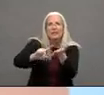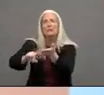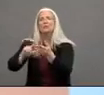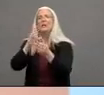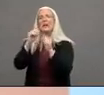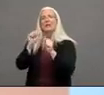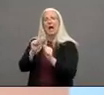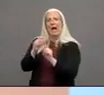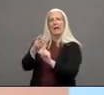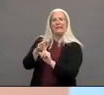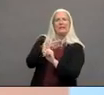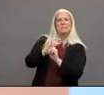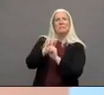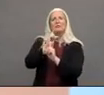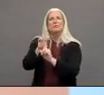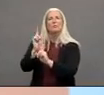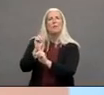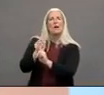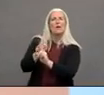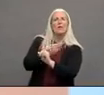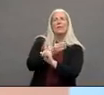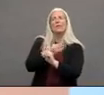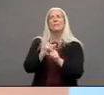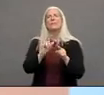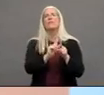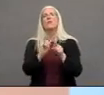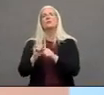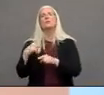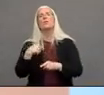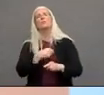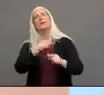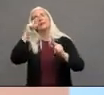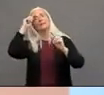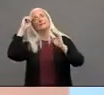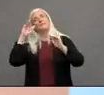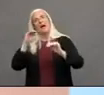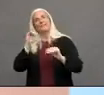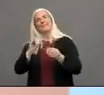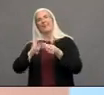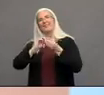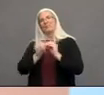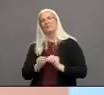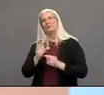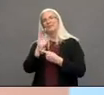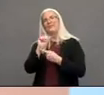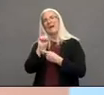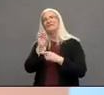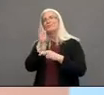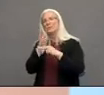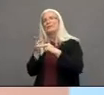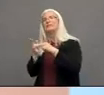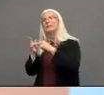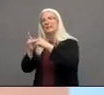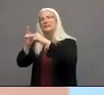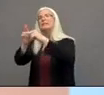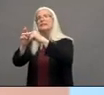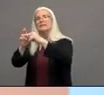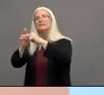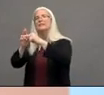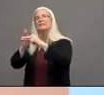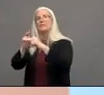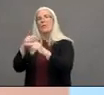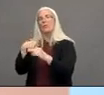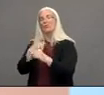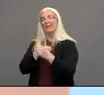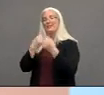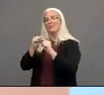place order to occur we expect that cases will increase when that happens and in order to break chains of transmission to